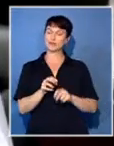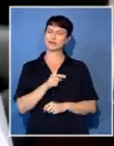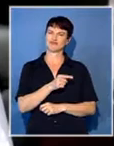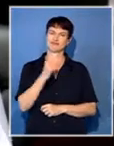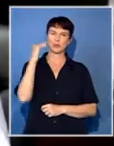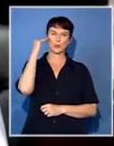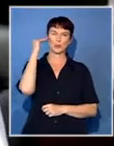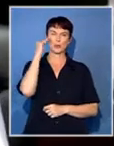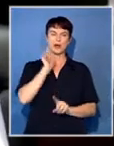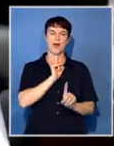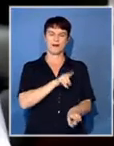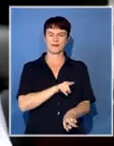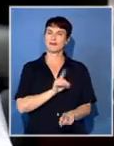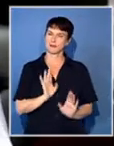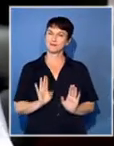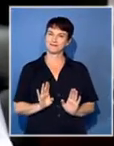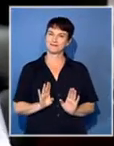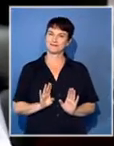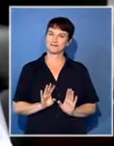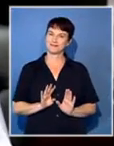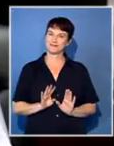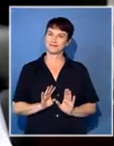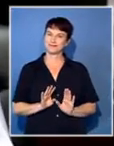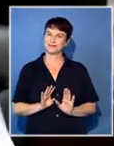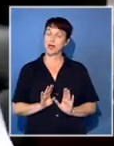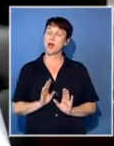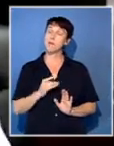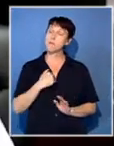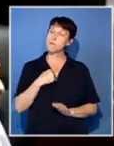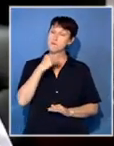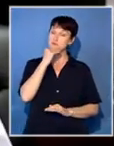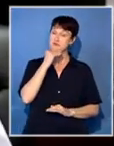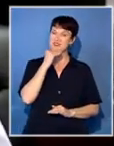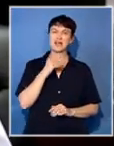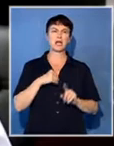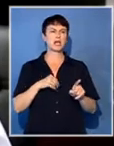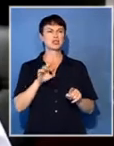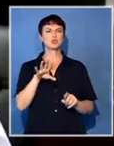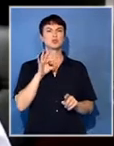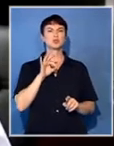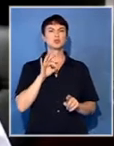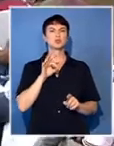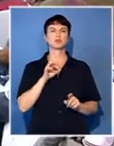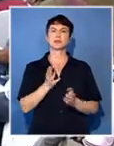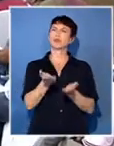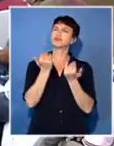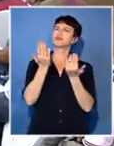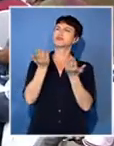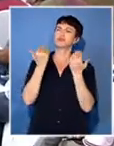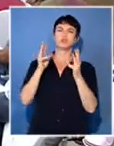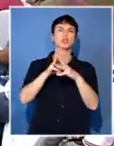have the response but they would have chosen to go to the media a